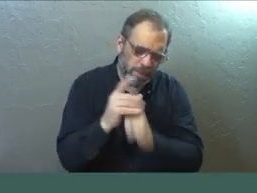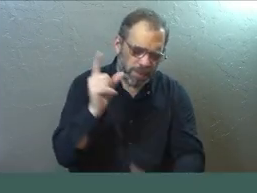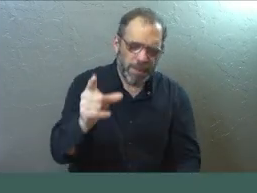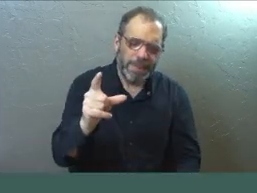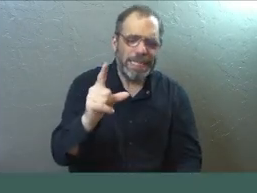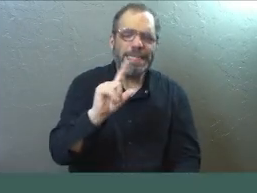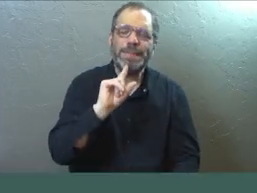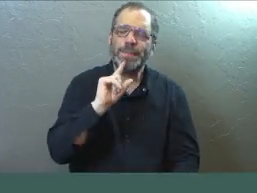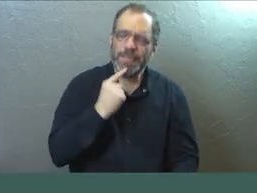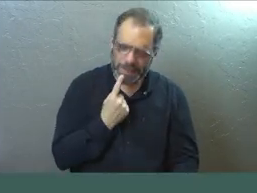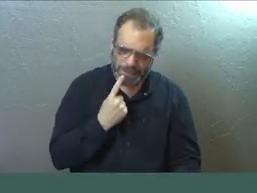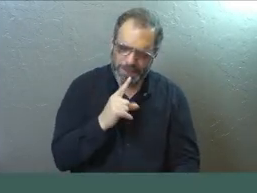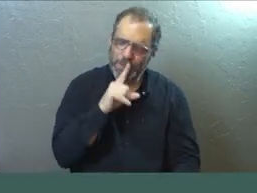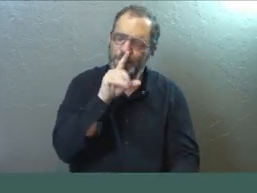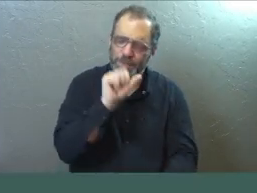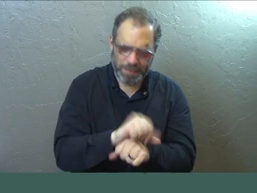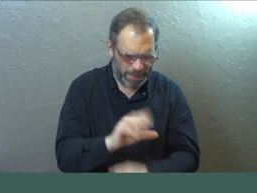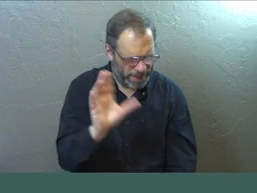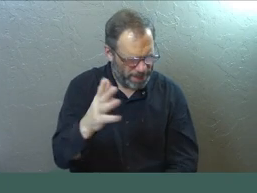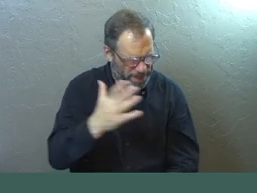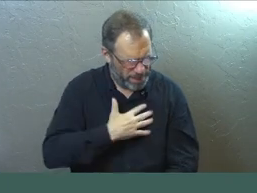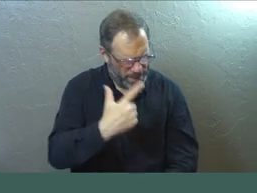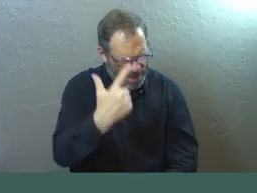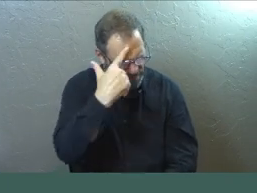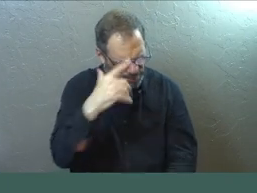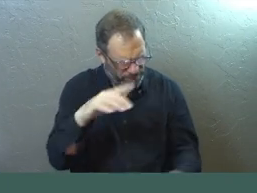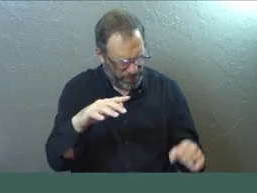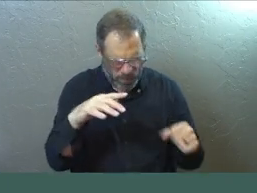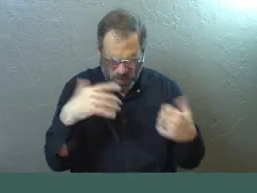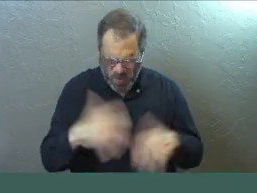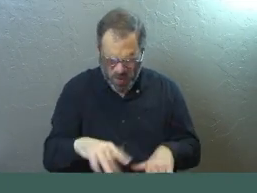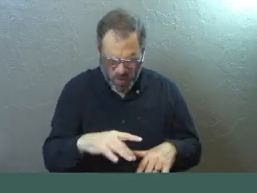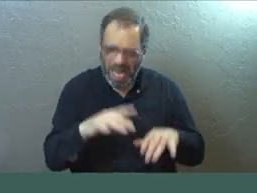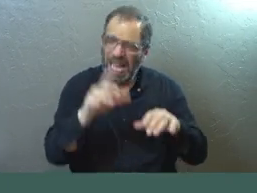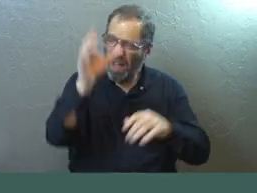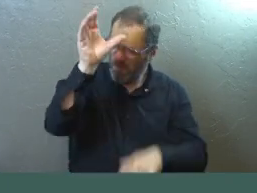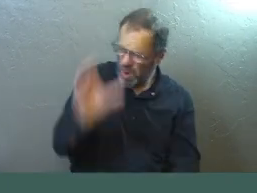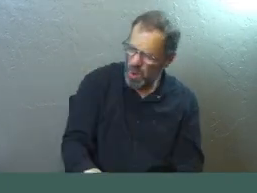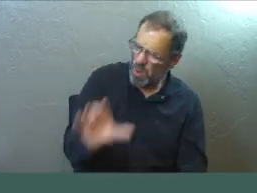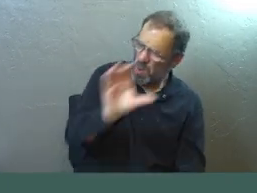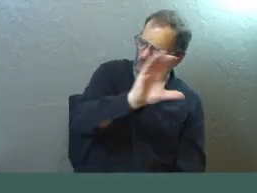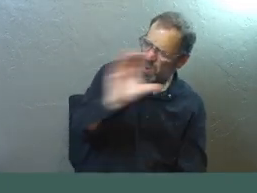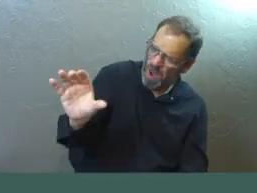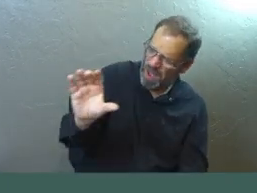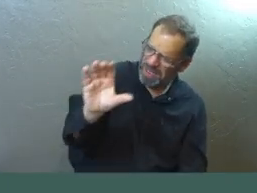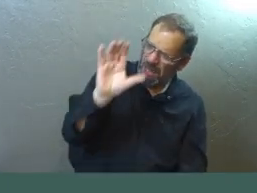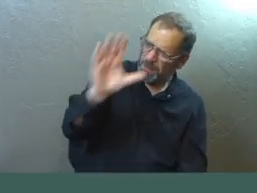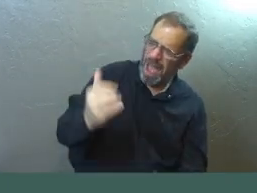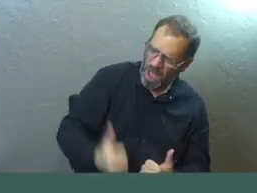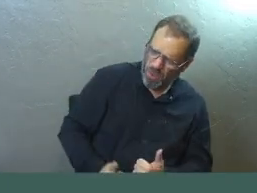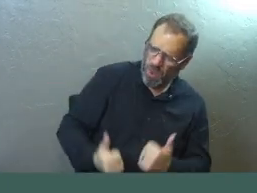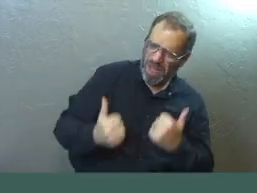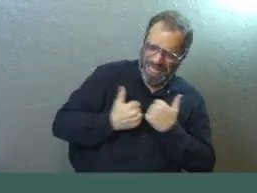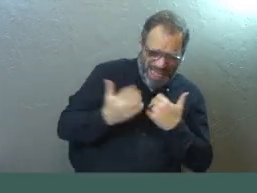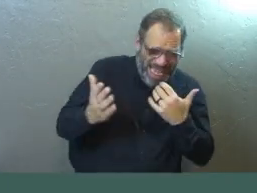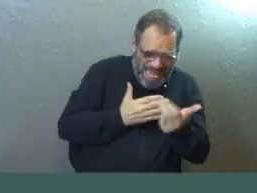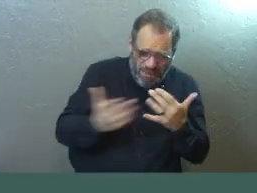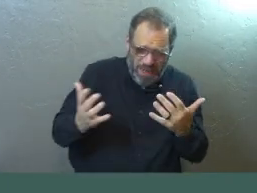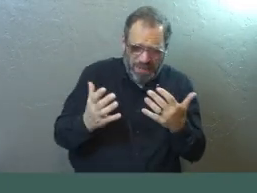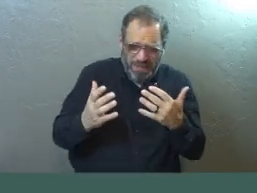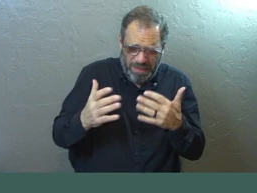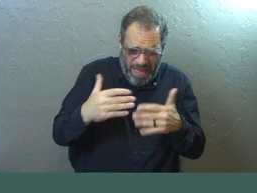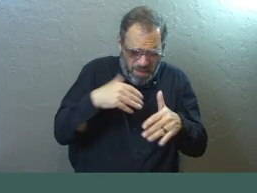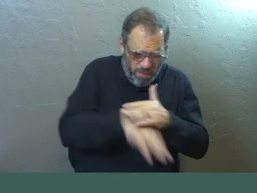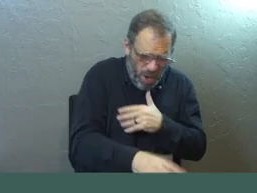And I mean that. Lord, our minds are filled with not just what you did on the cross for us, Lord, but the way you lived your life. Even the way that you